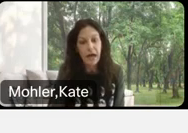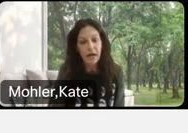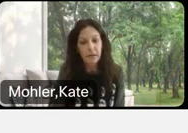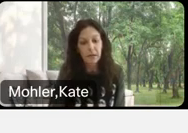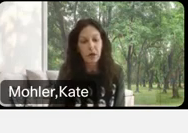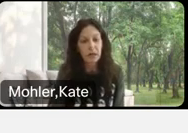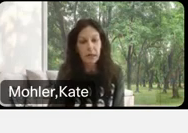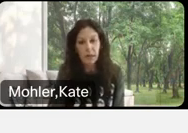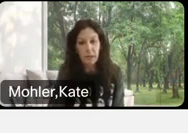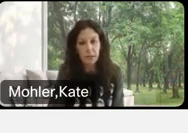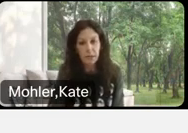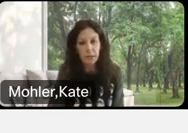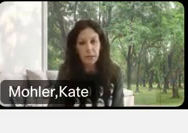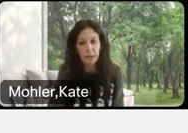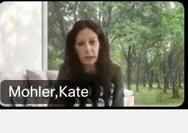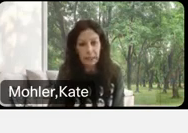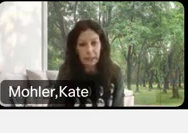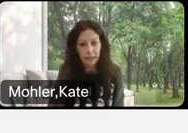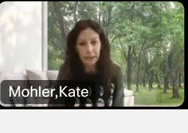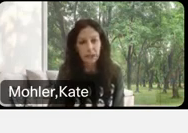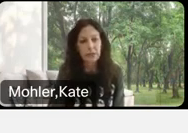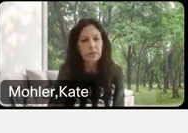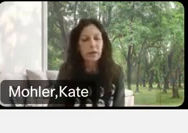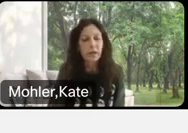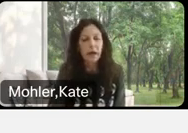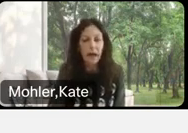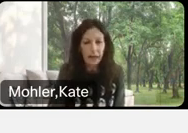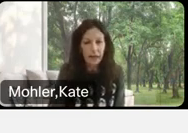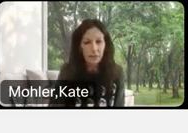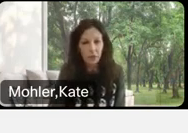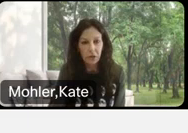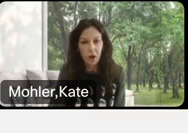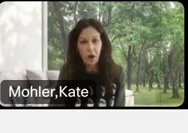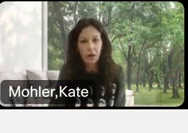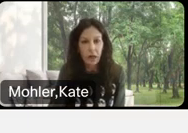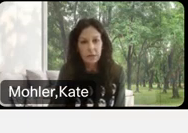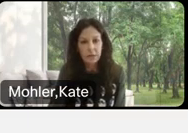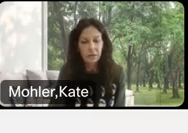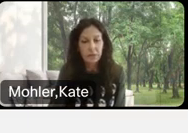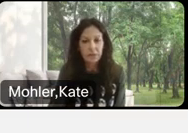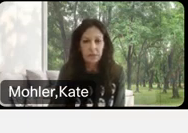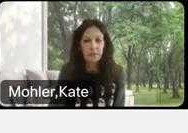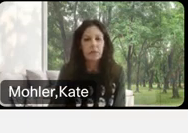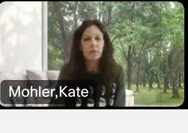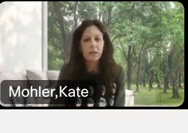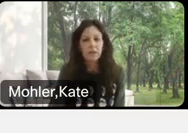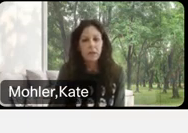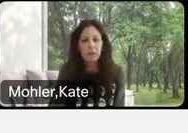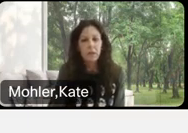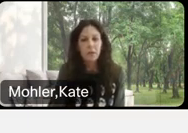having had an online accommodation for eight years, I have heard all kinds of reasons